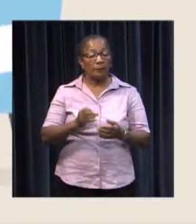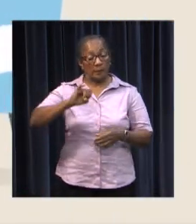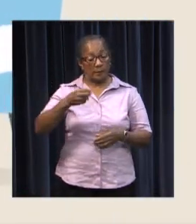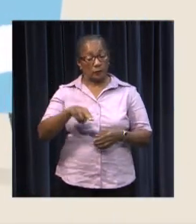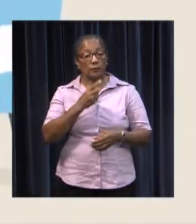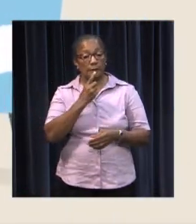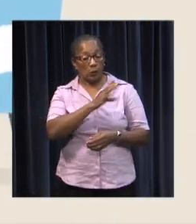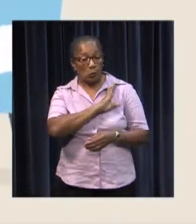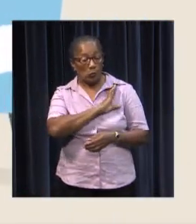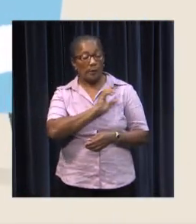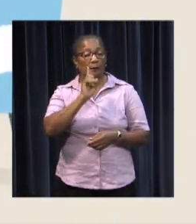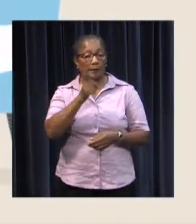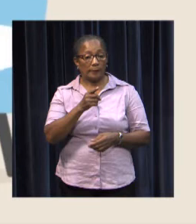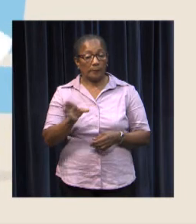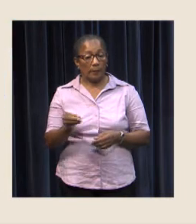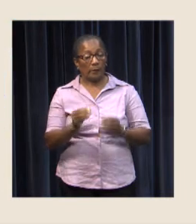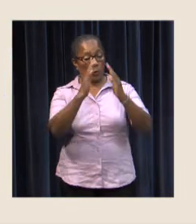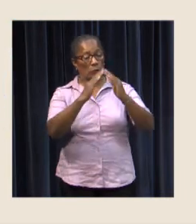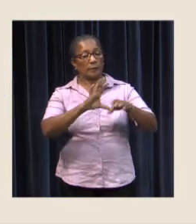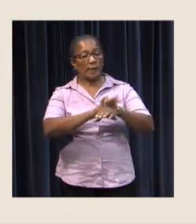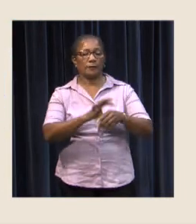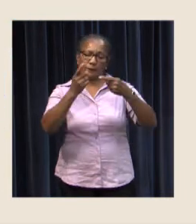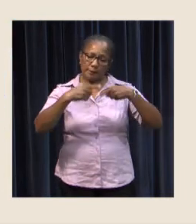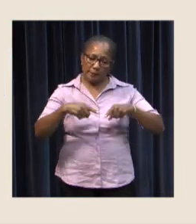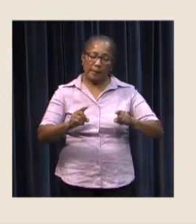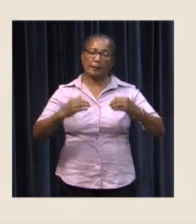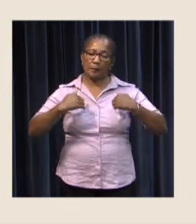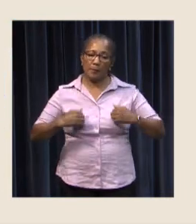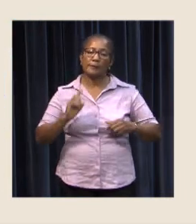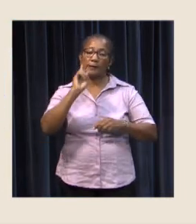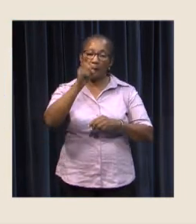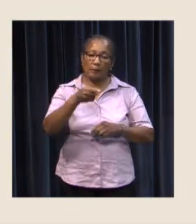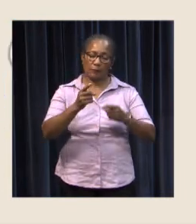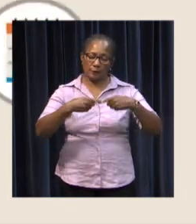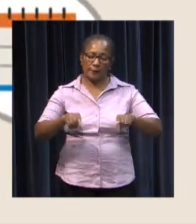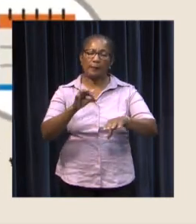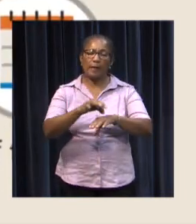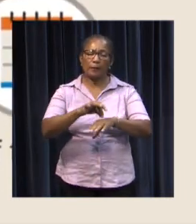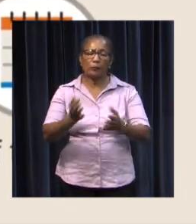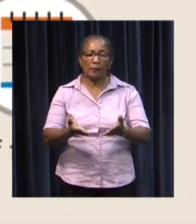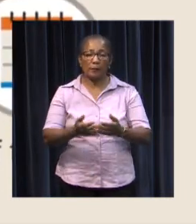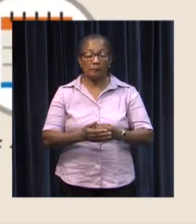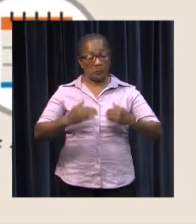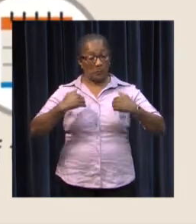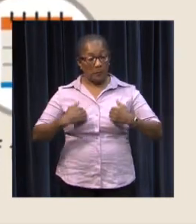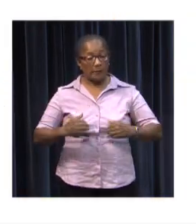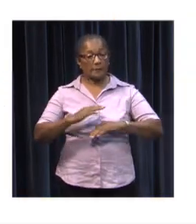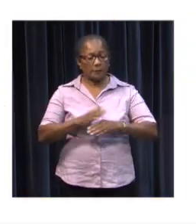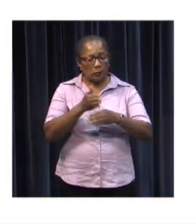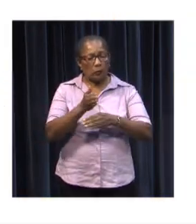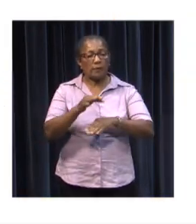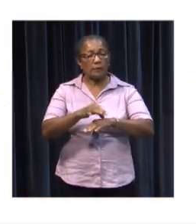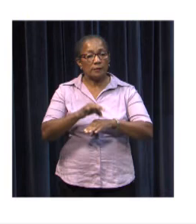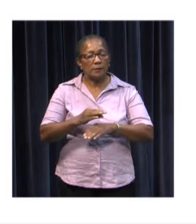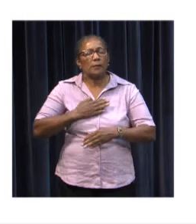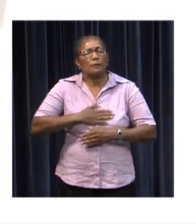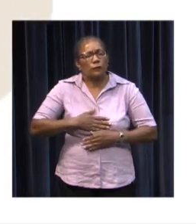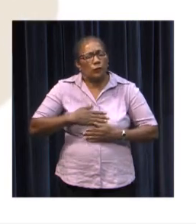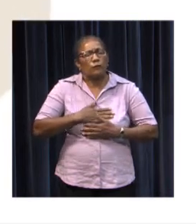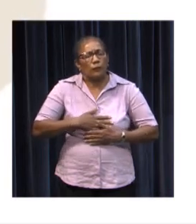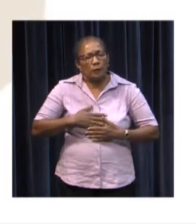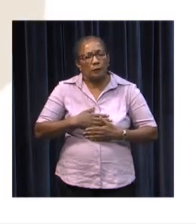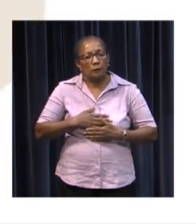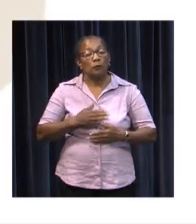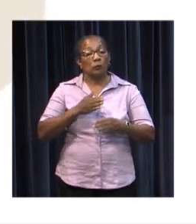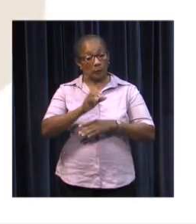it regards a possible COVID-19 case or not. Jesrund adds that different people come to the house doctor with various conditions.